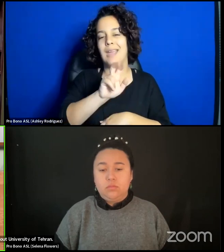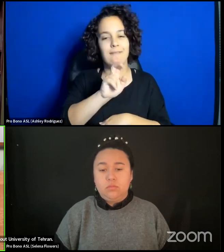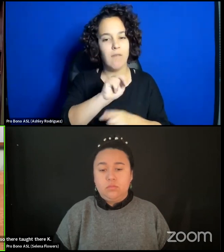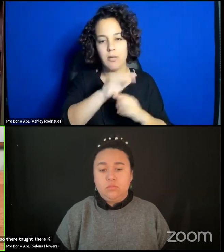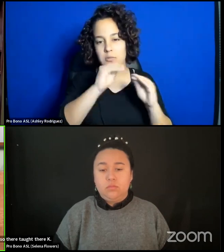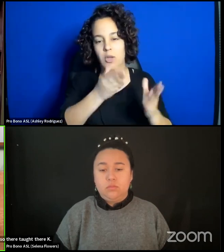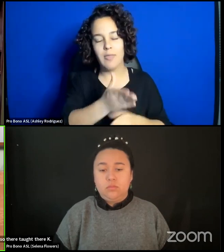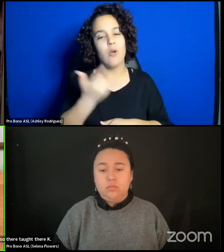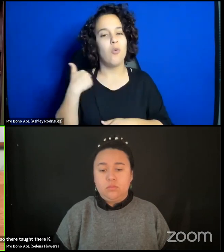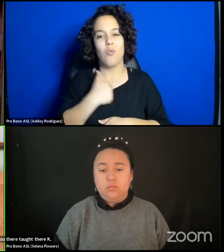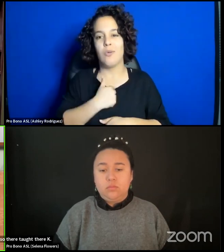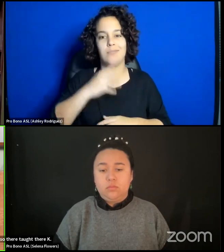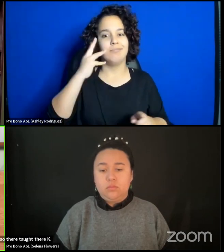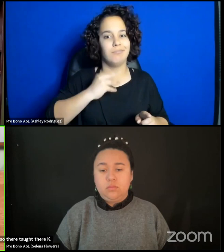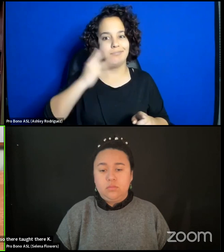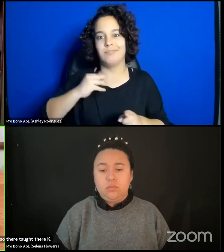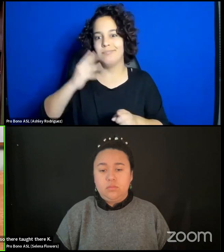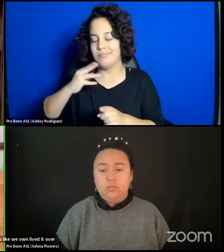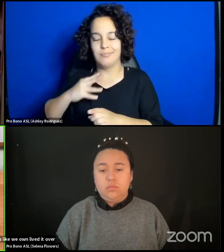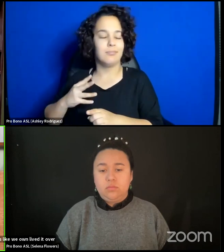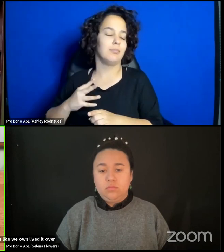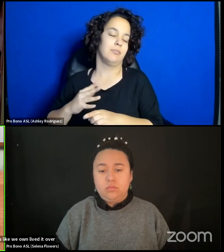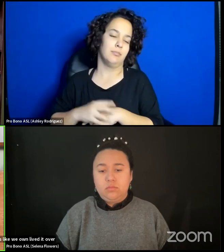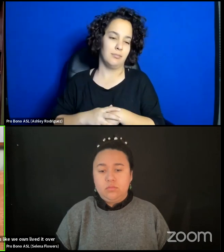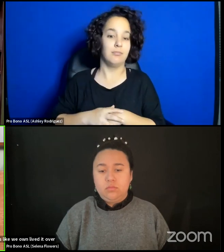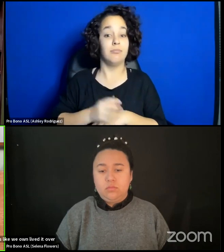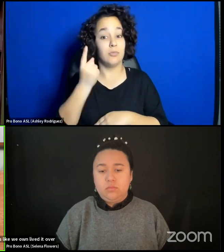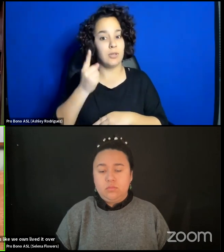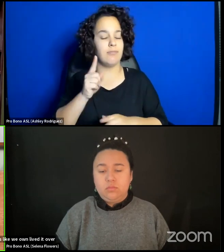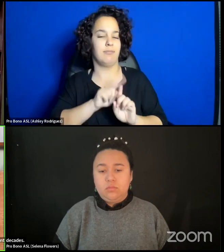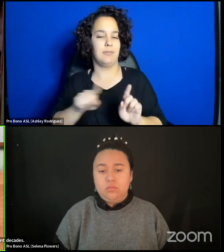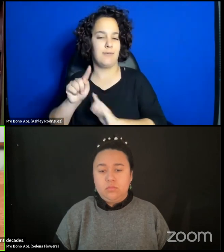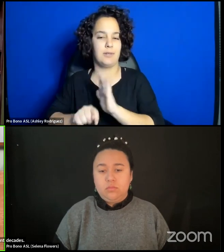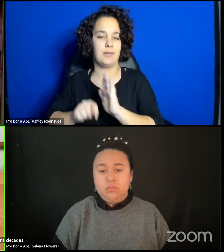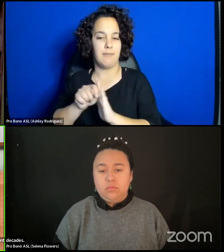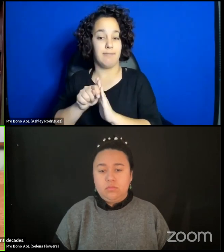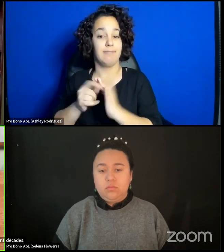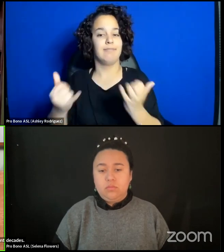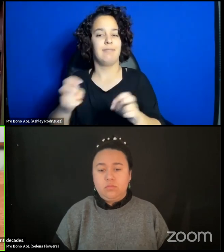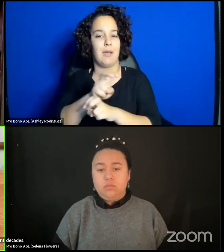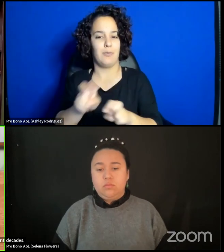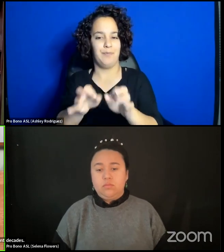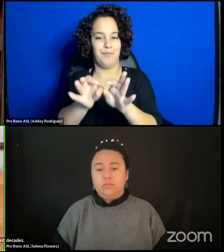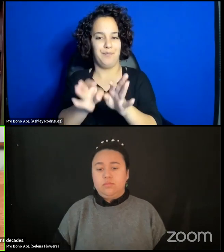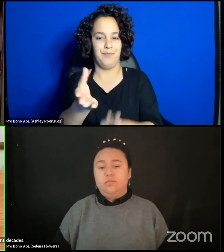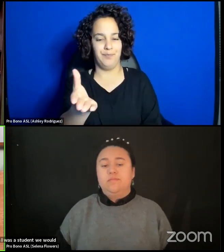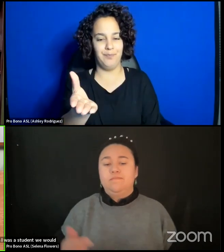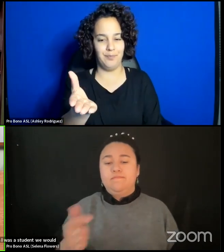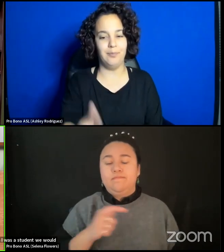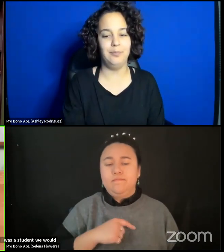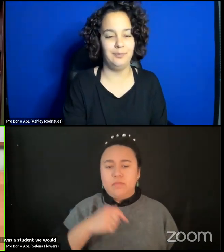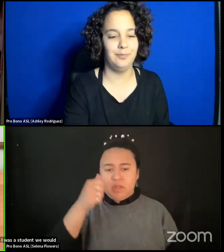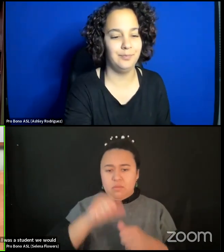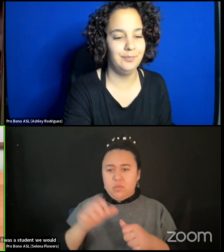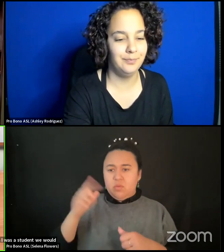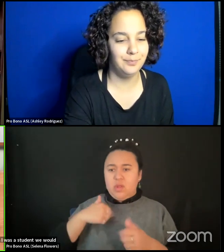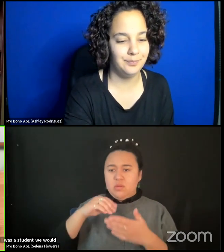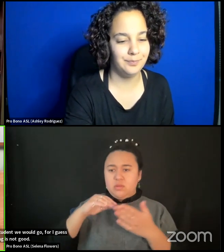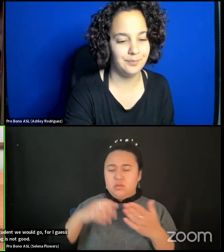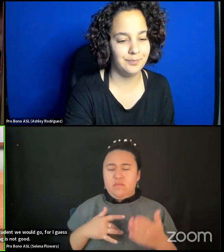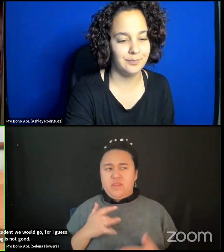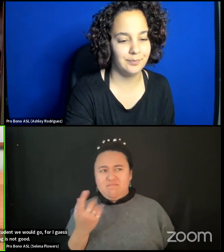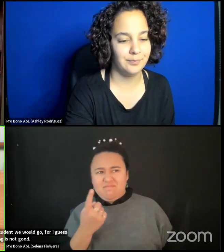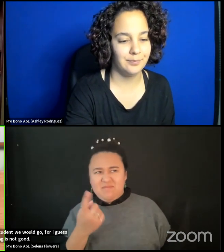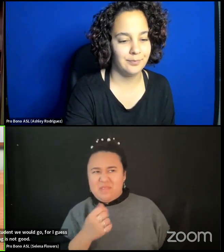all lived it over different decades. And at the time when I was a student, we would go for like, yeah, something is not good. We should do something.